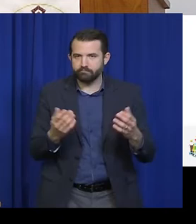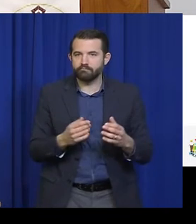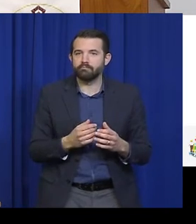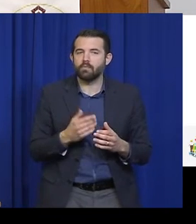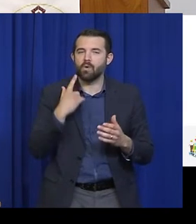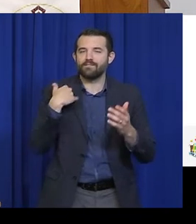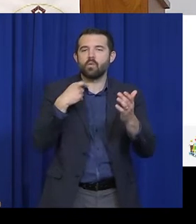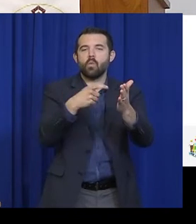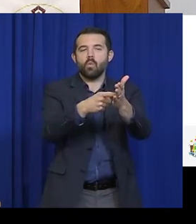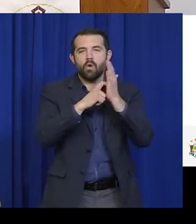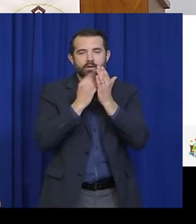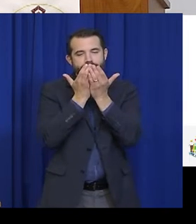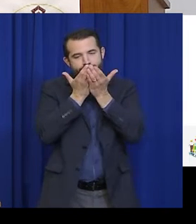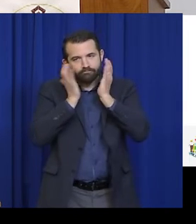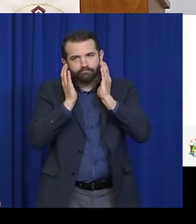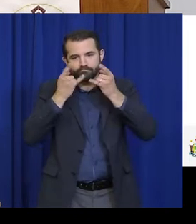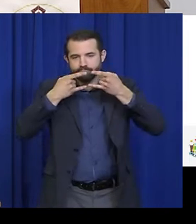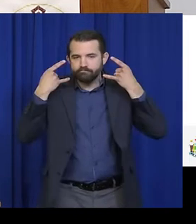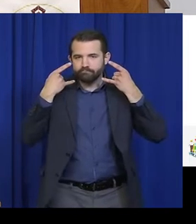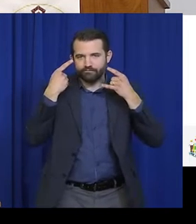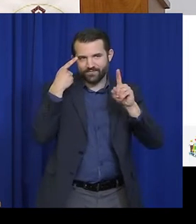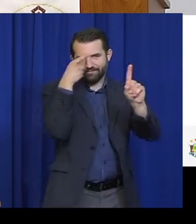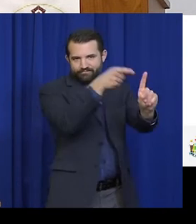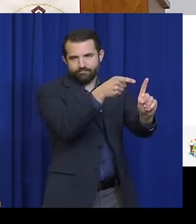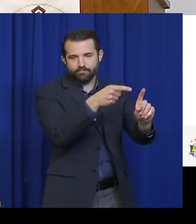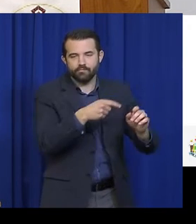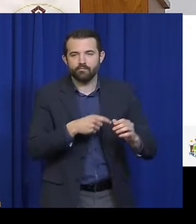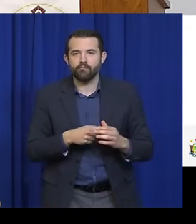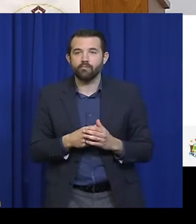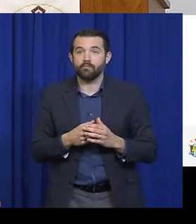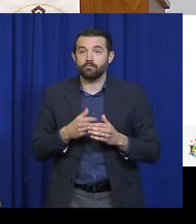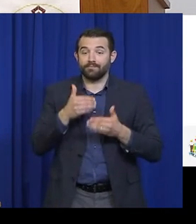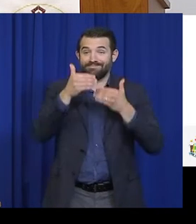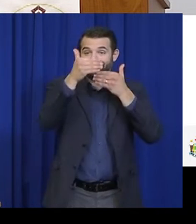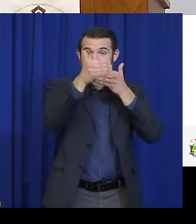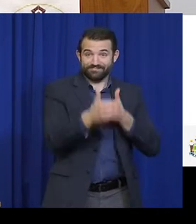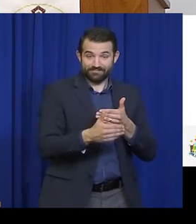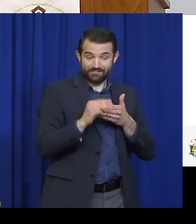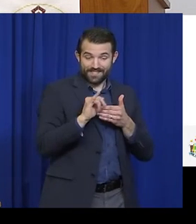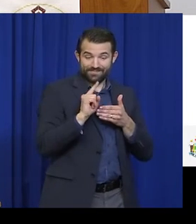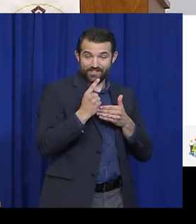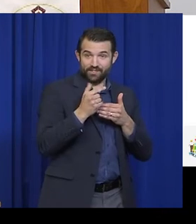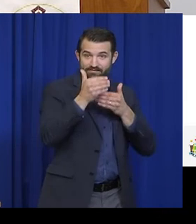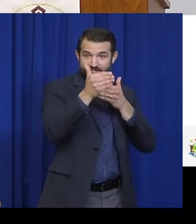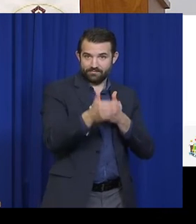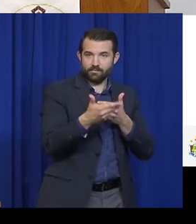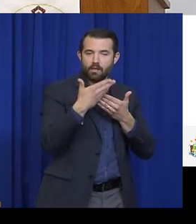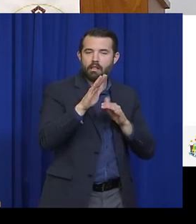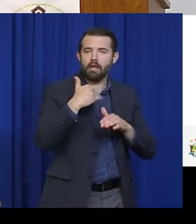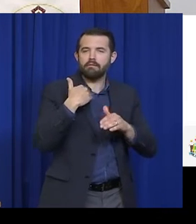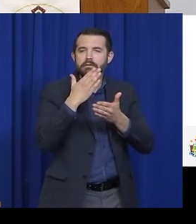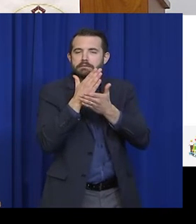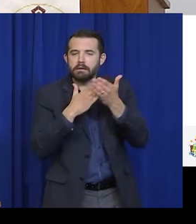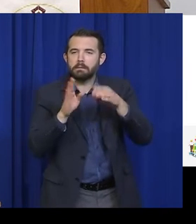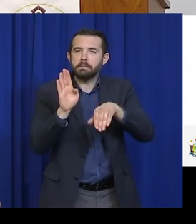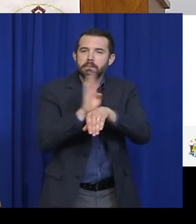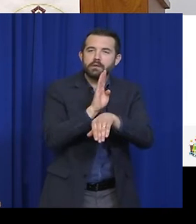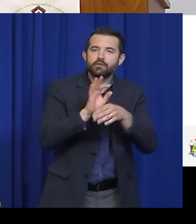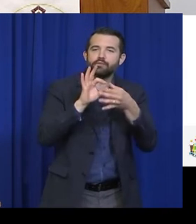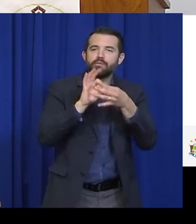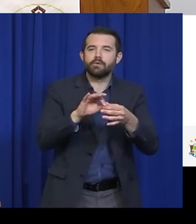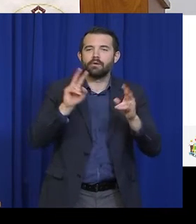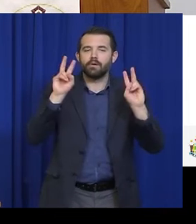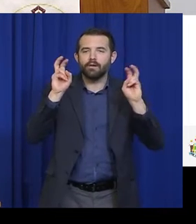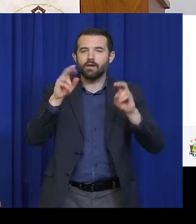1 also allows for the limited expansion of certain businesses, certain religious and quality of life activities with